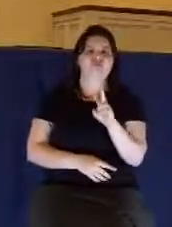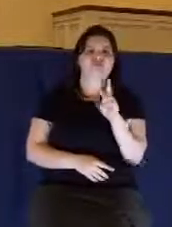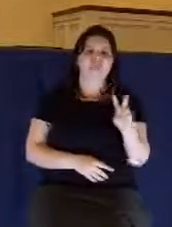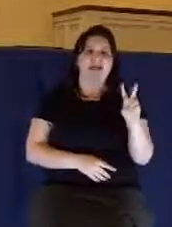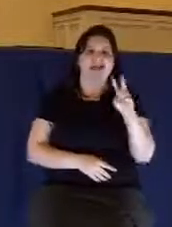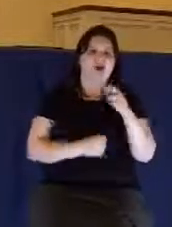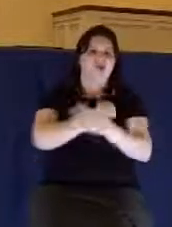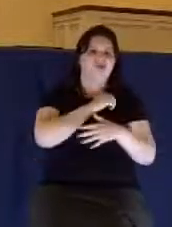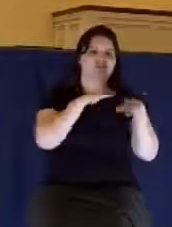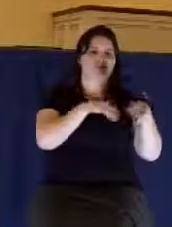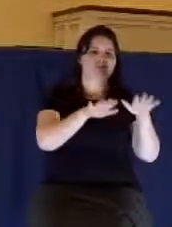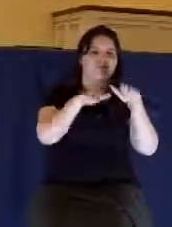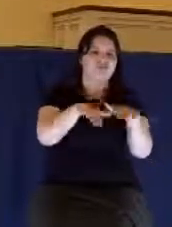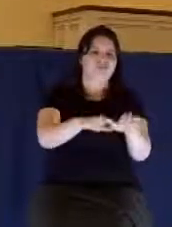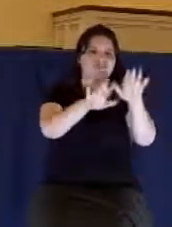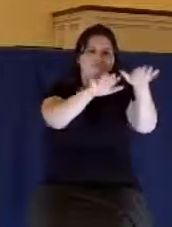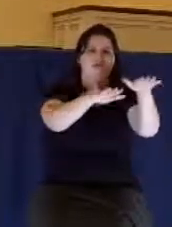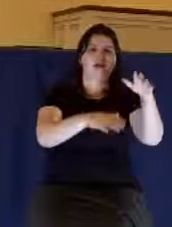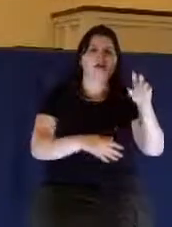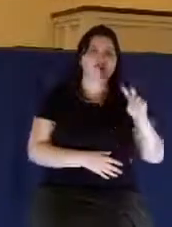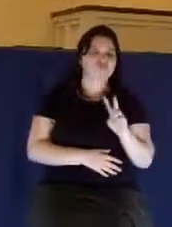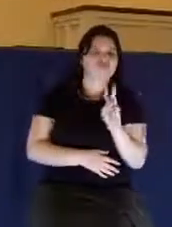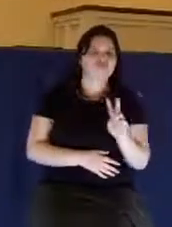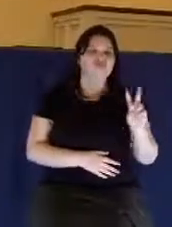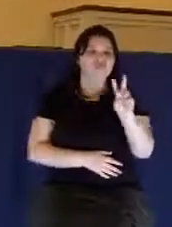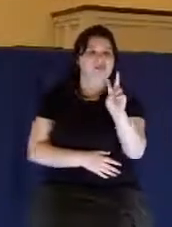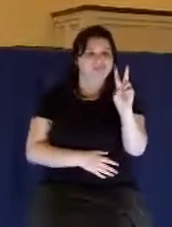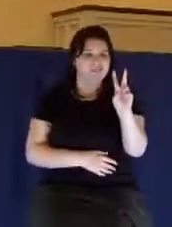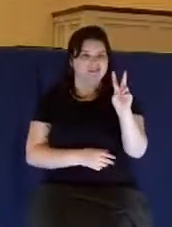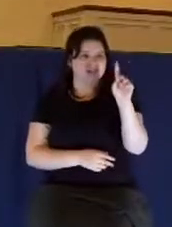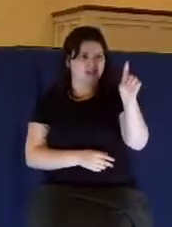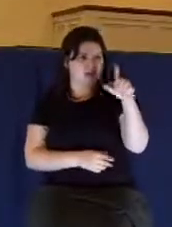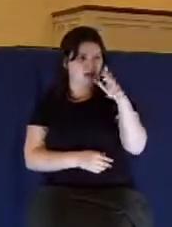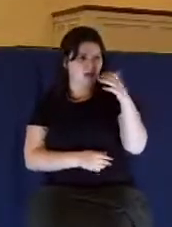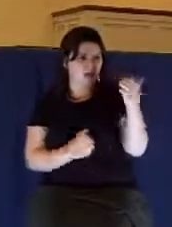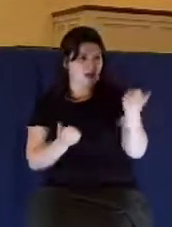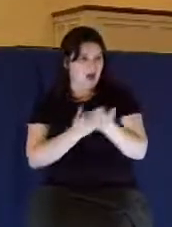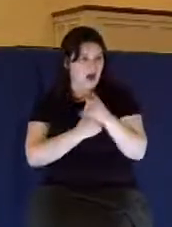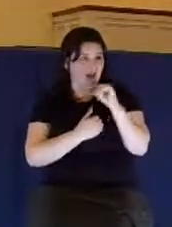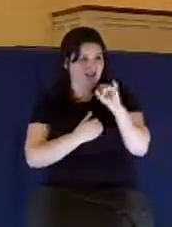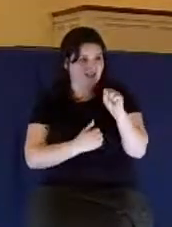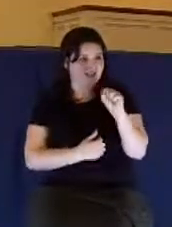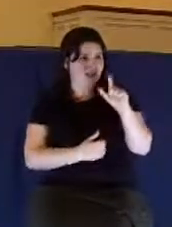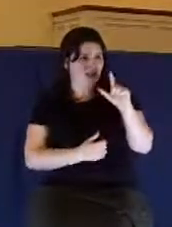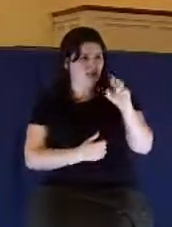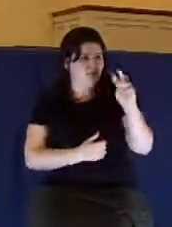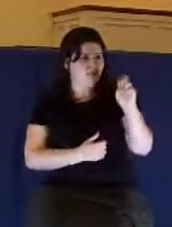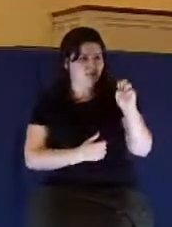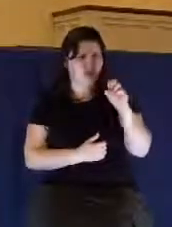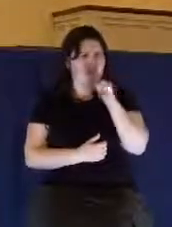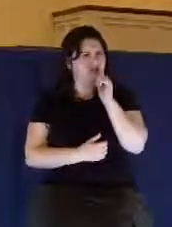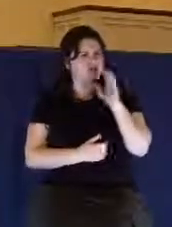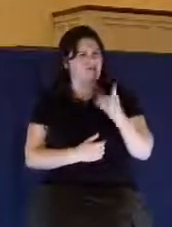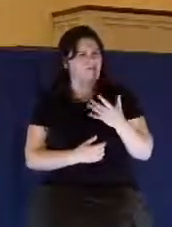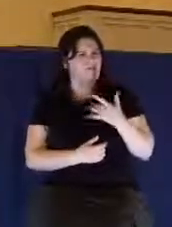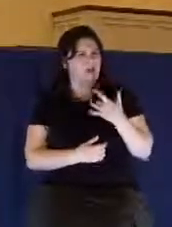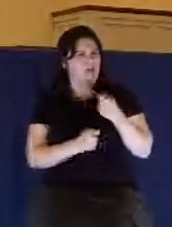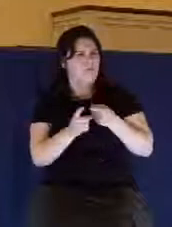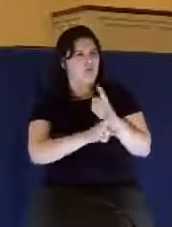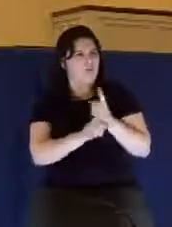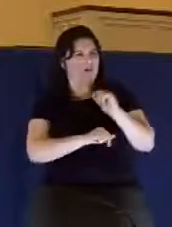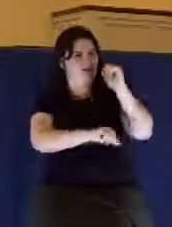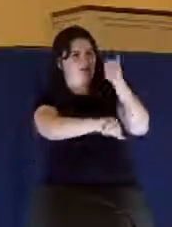this weather vane. And on the weather vane, it said, God is love. And the friend of Spurgeon said, that doesn't seem like an appropriate place to put a weather vane.